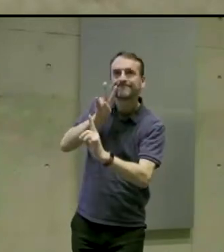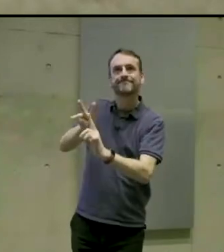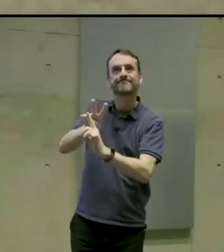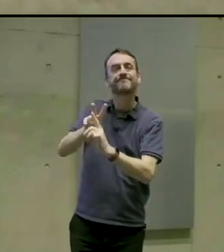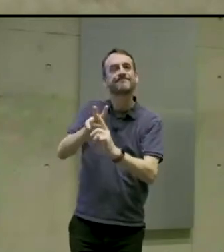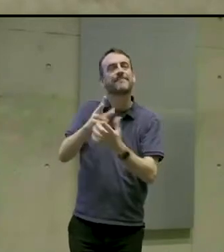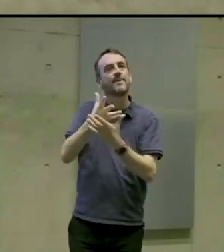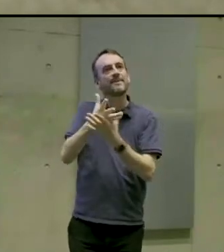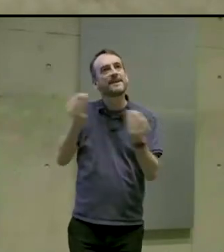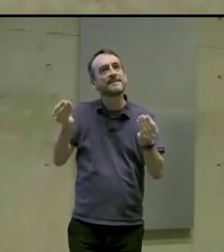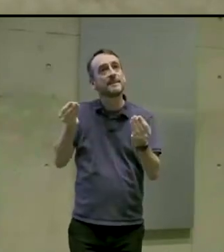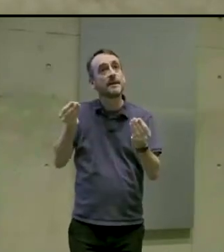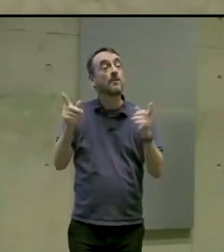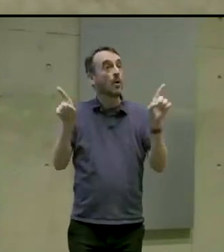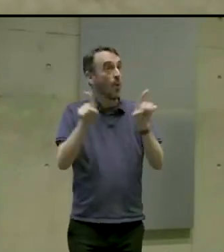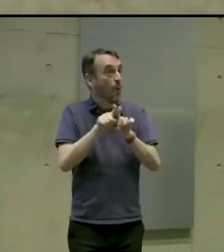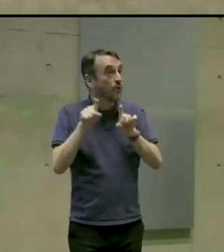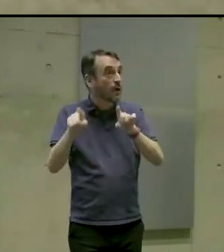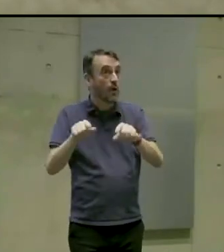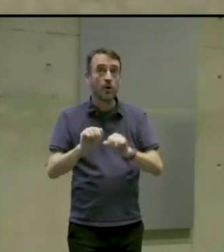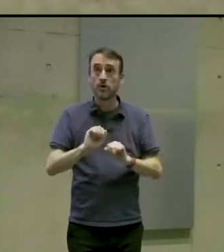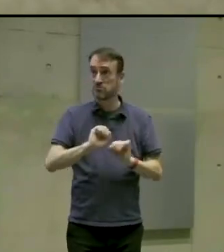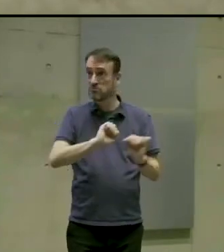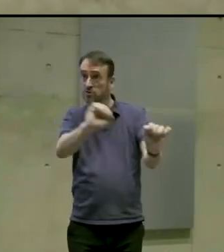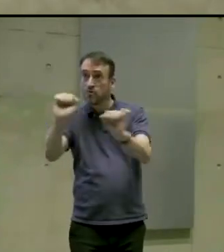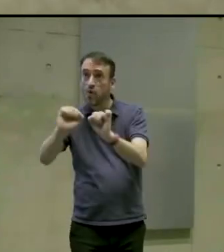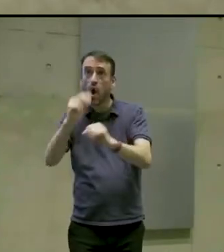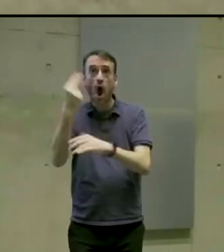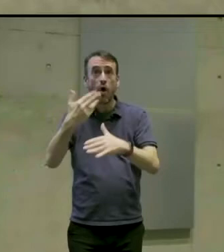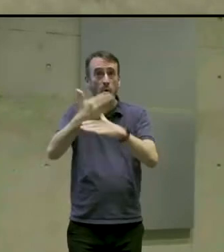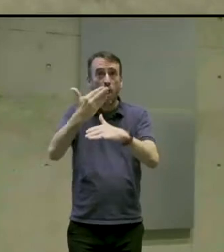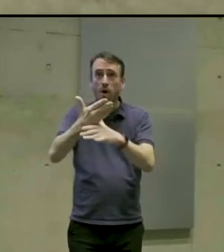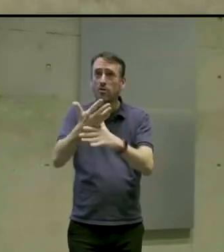there's a lot of humor that's put into your artwork or